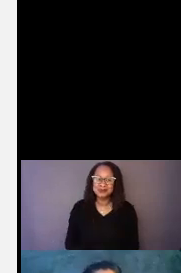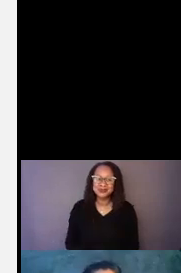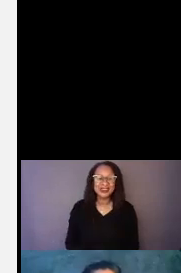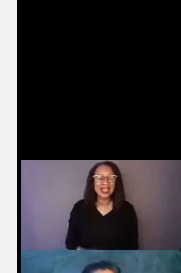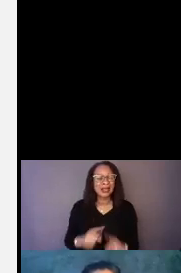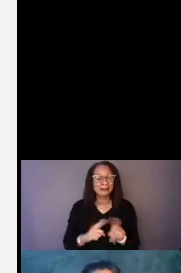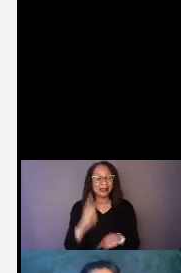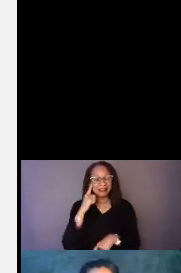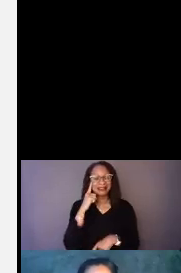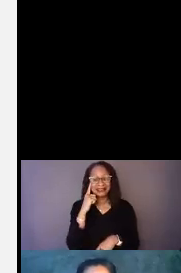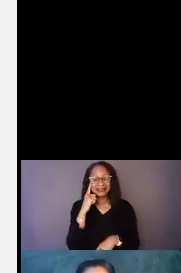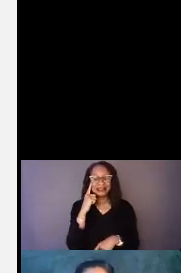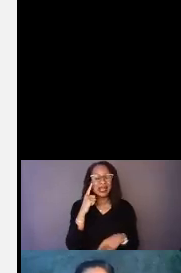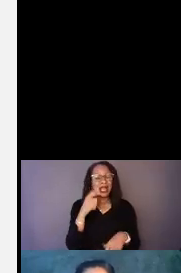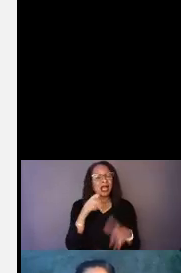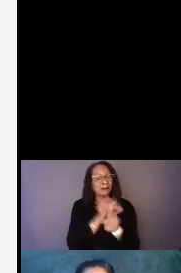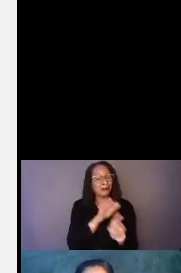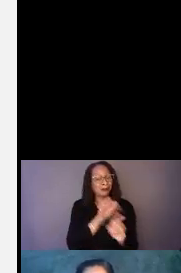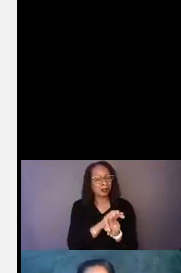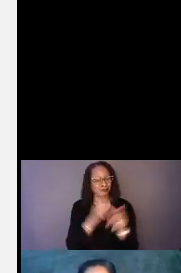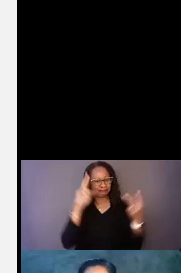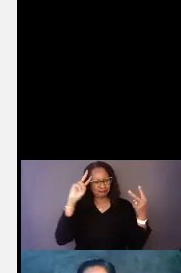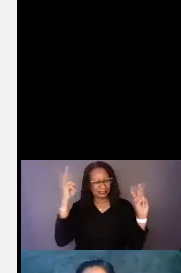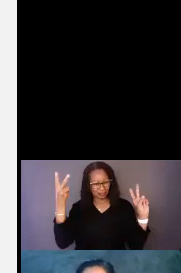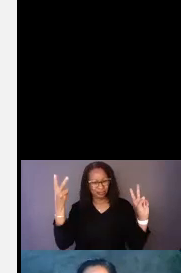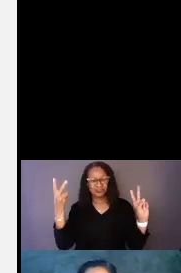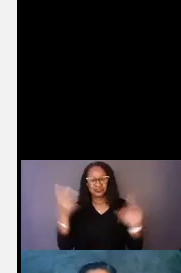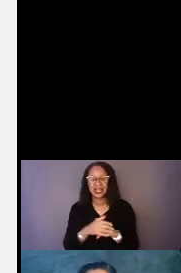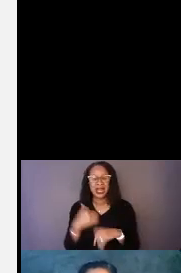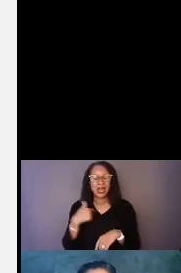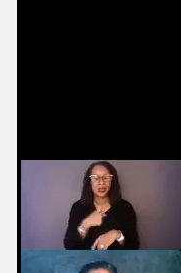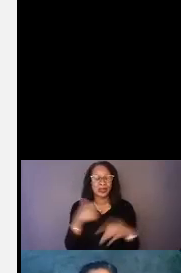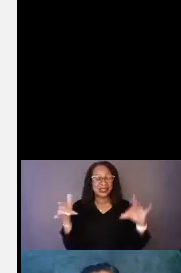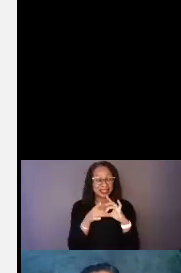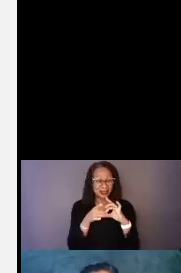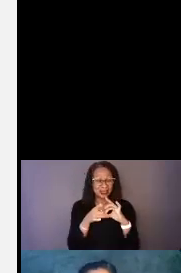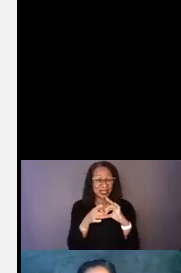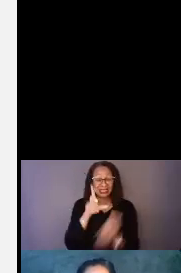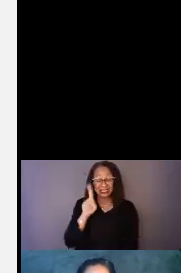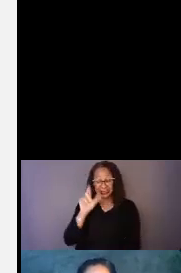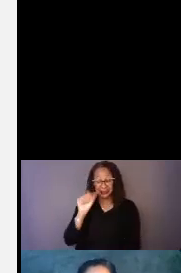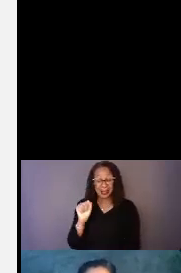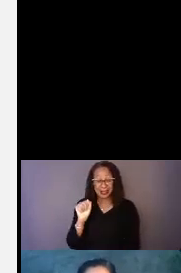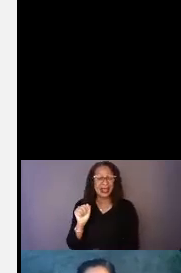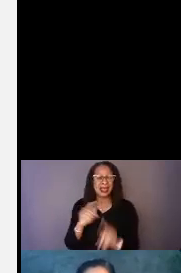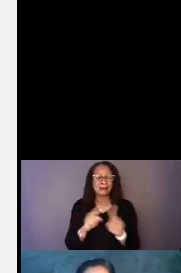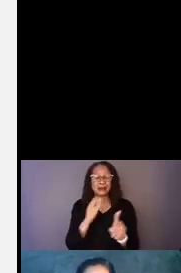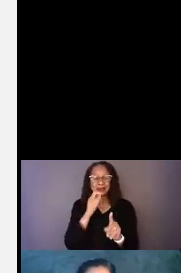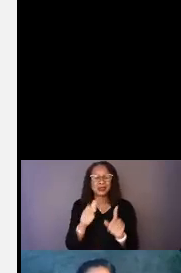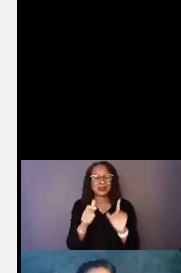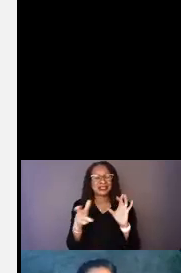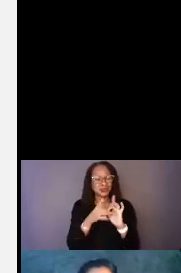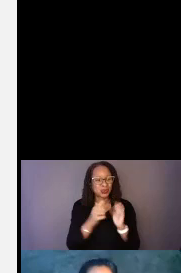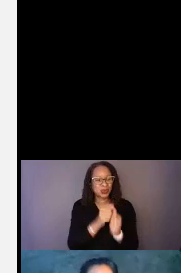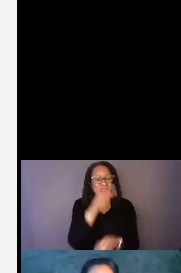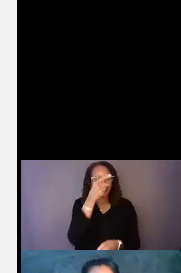such a popular, we associate the word with disability, but we don't associate the word with the right